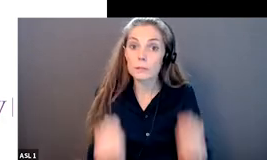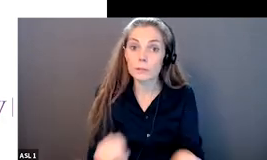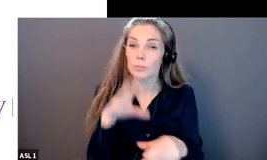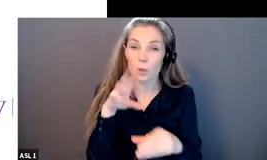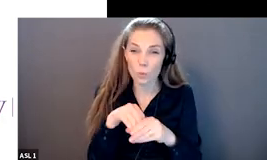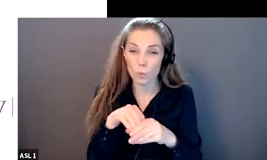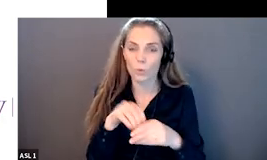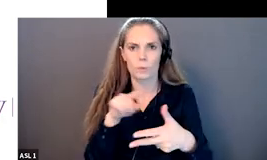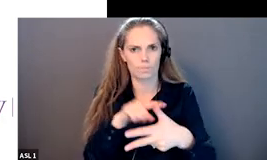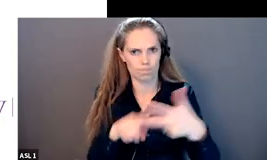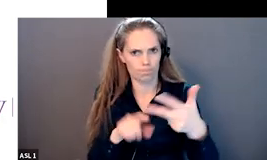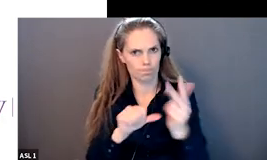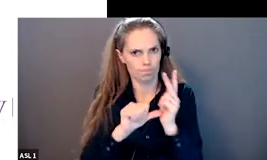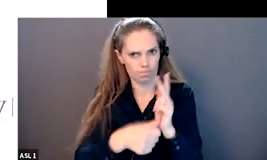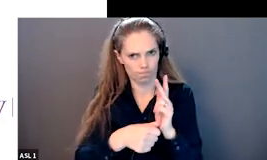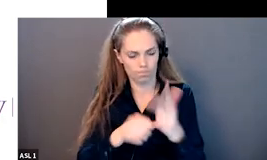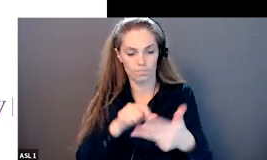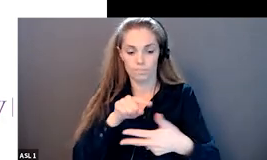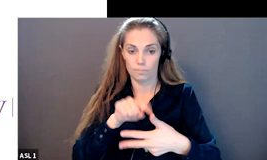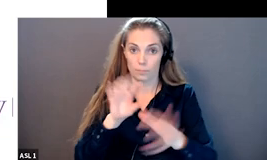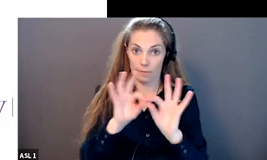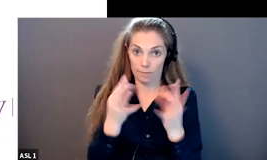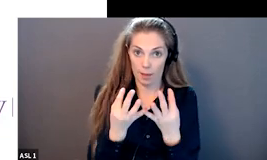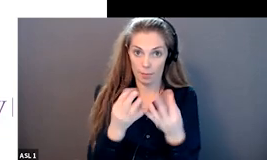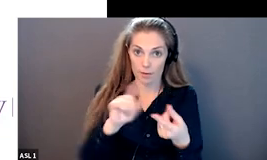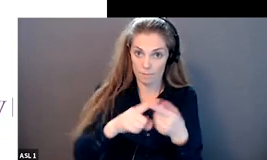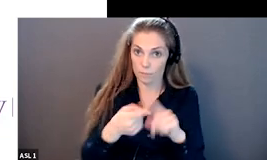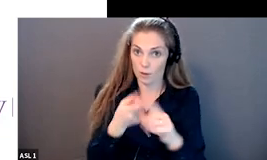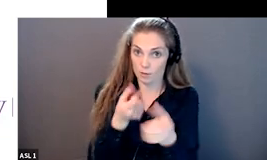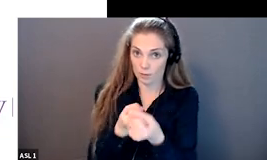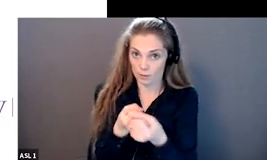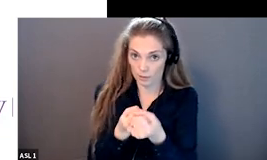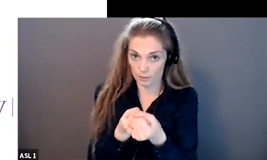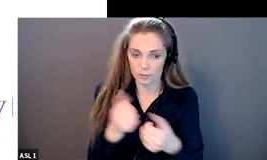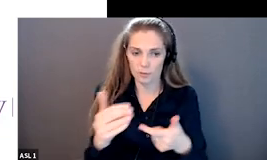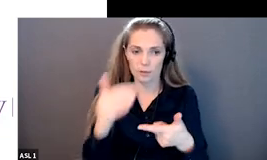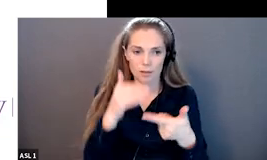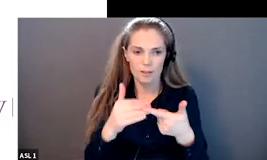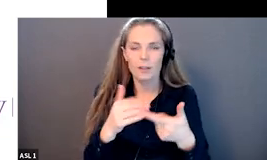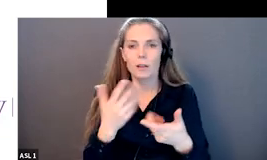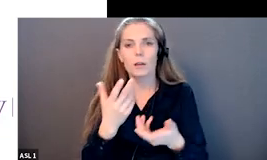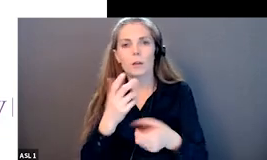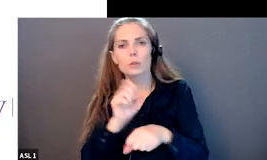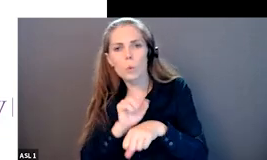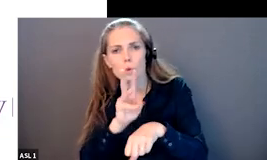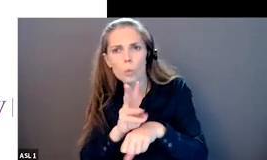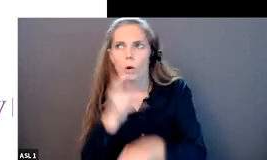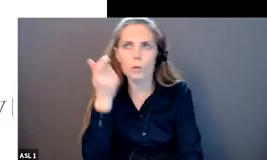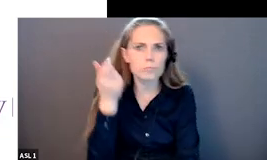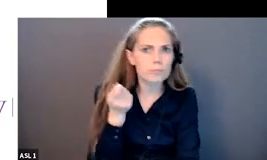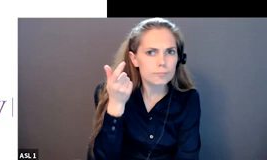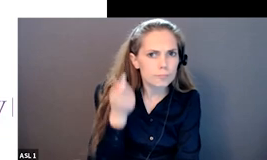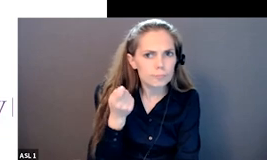the support of family and friends social assistance and self-support